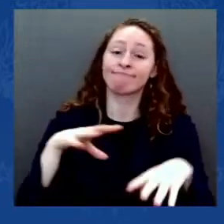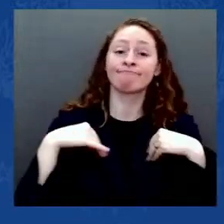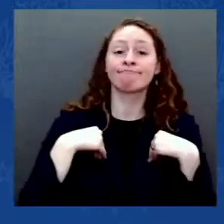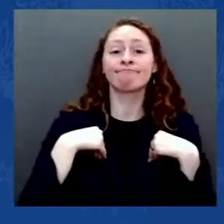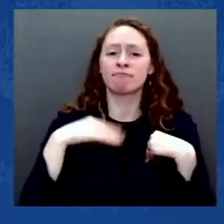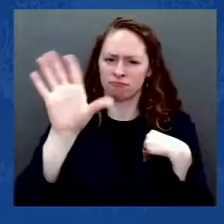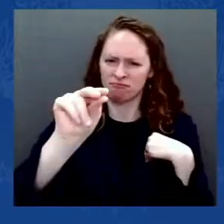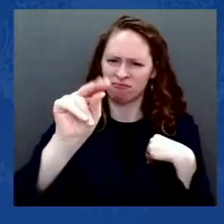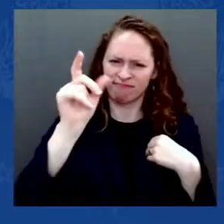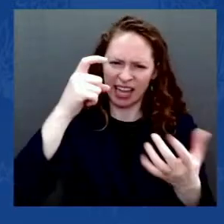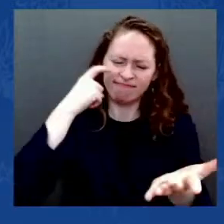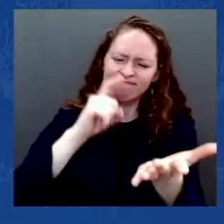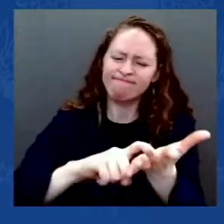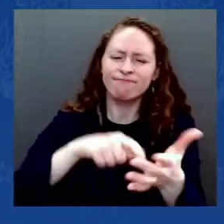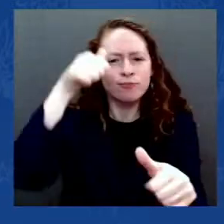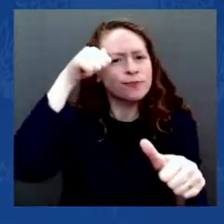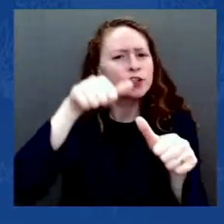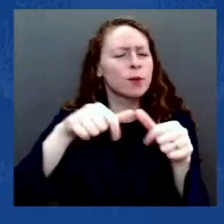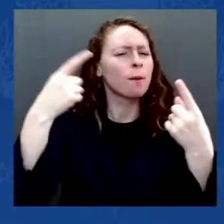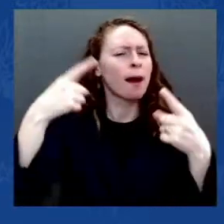We are a great nation.